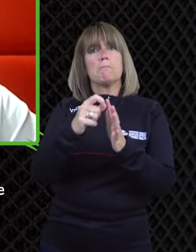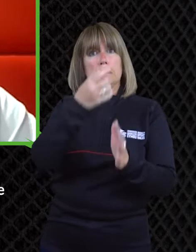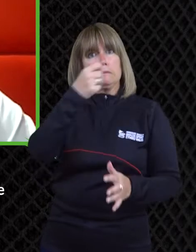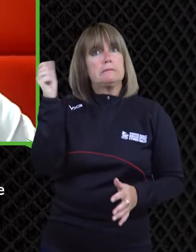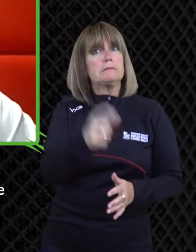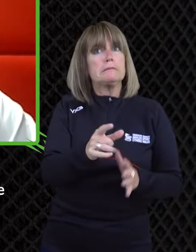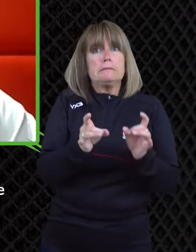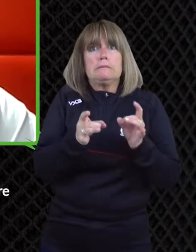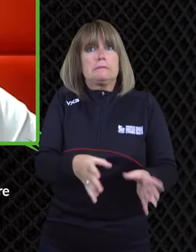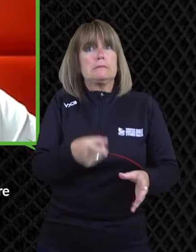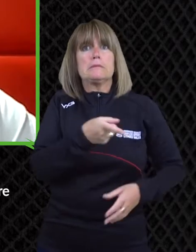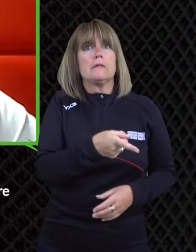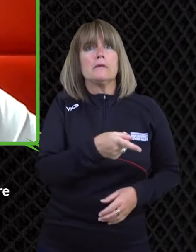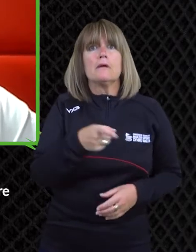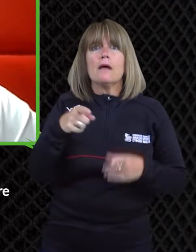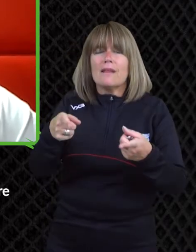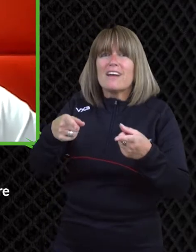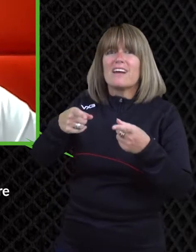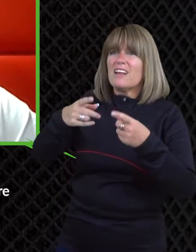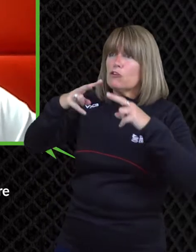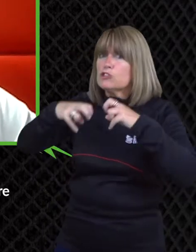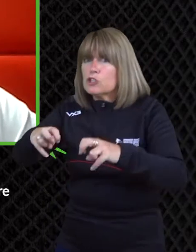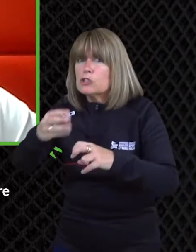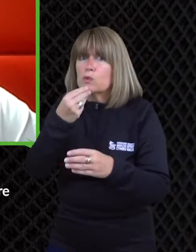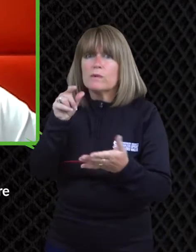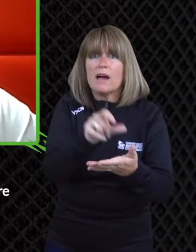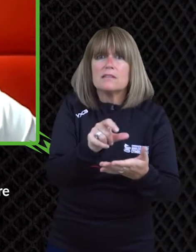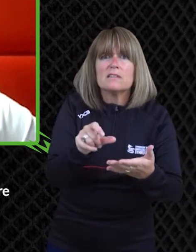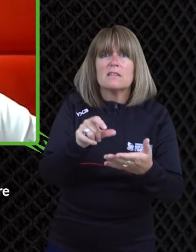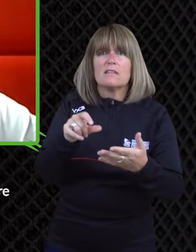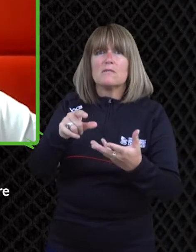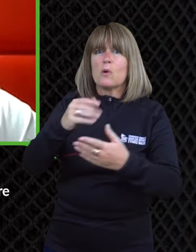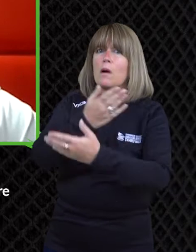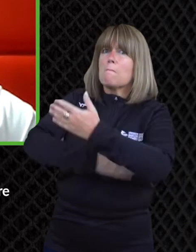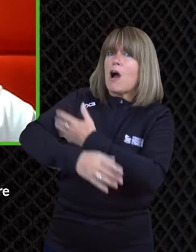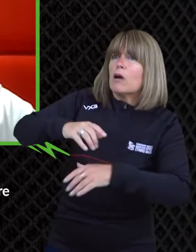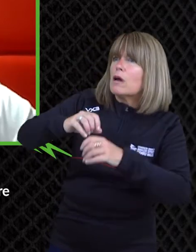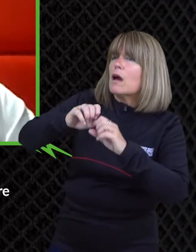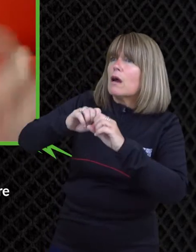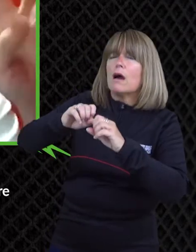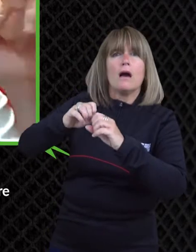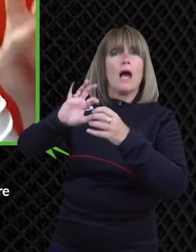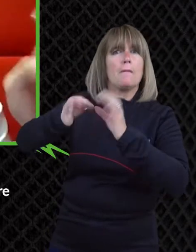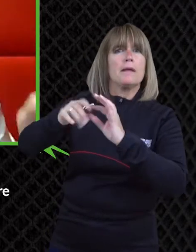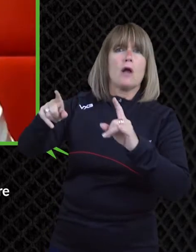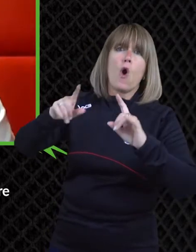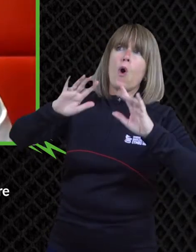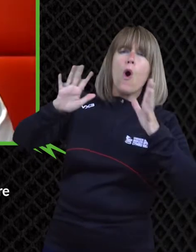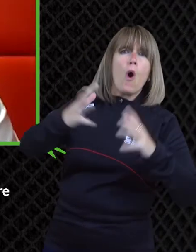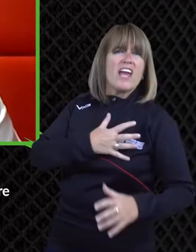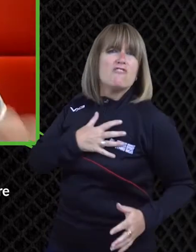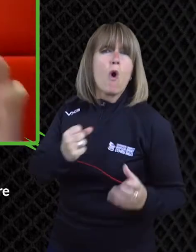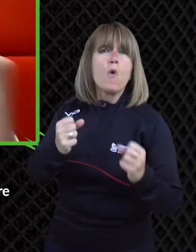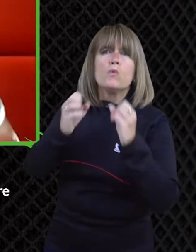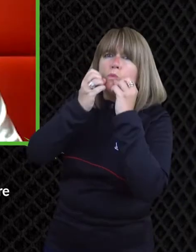uh in this context i think for example in the paralympics you often have this what's known as super crit mentality